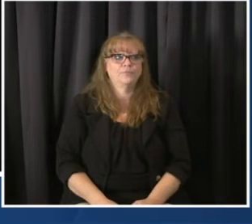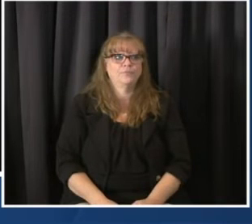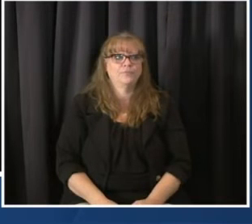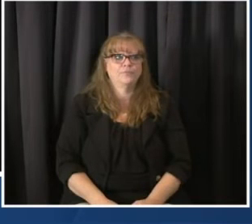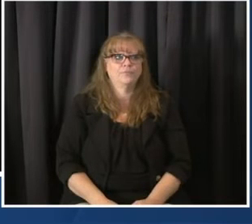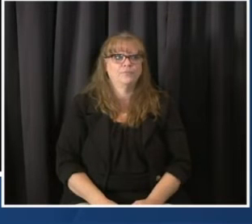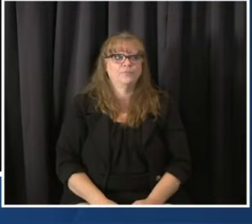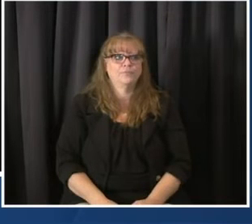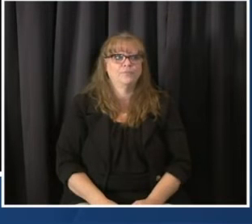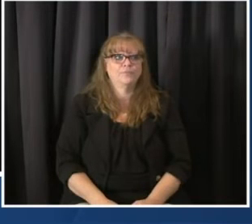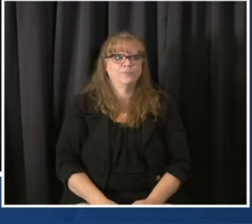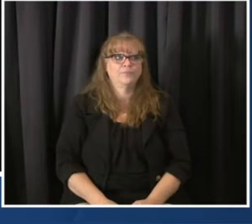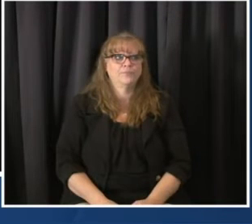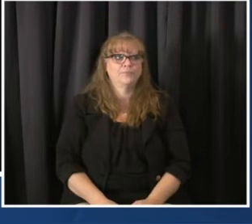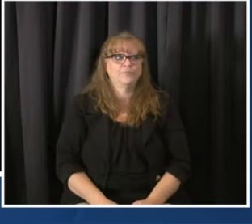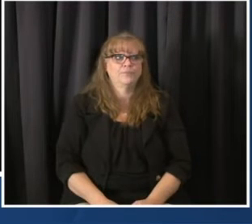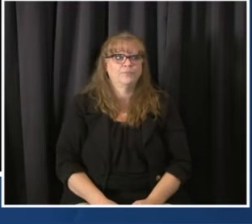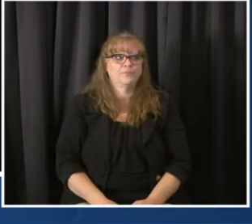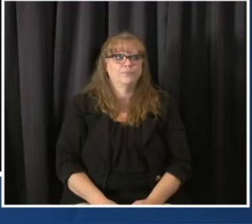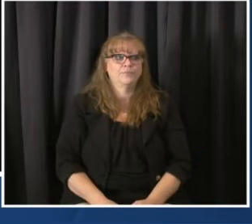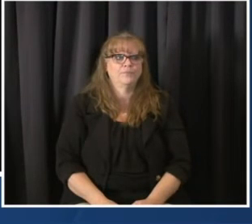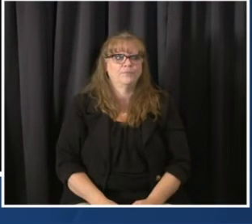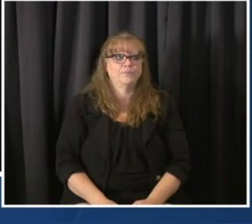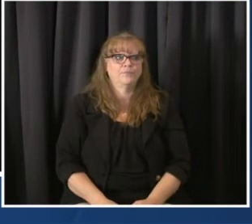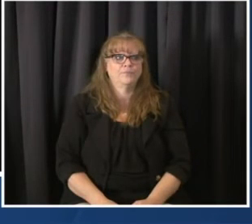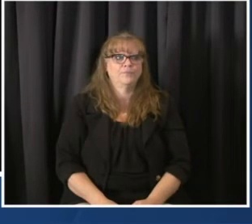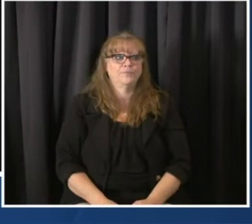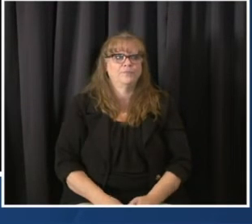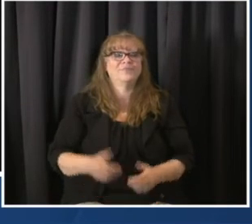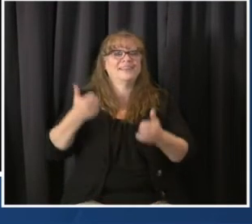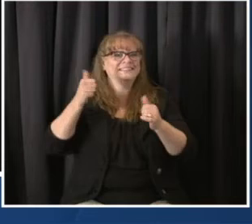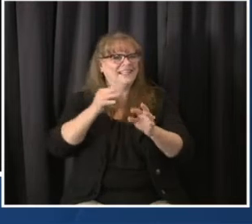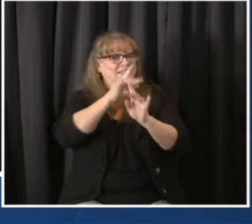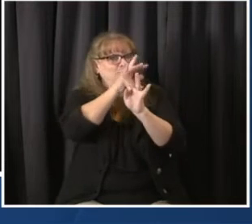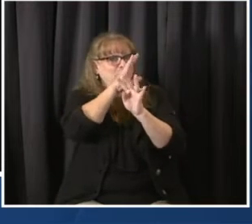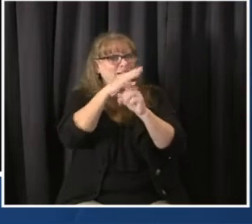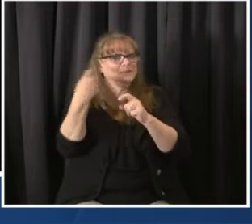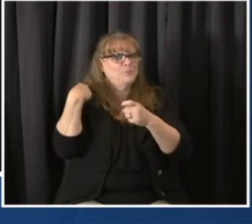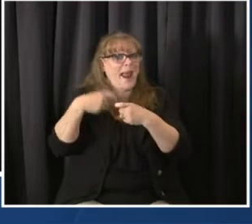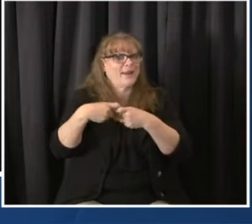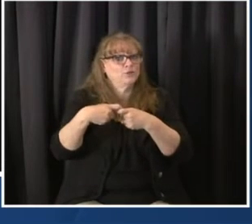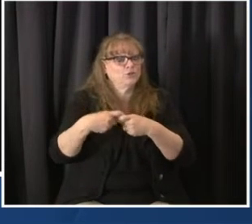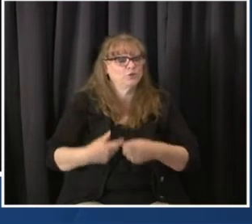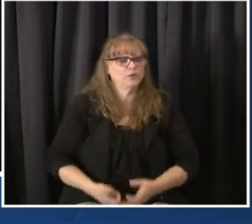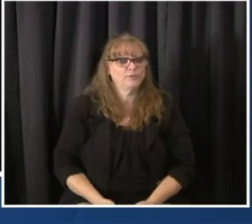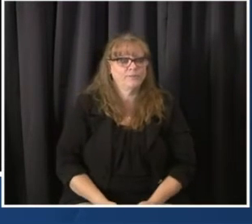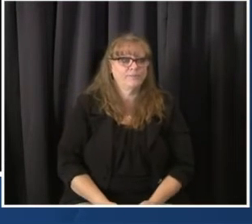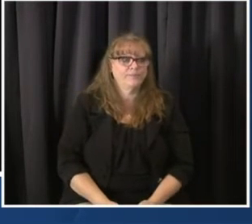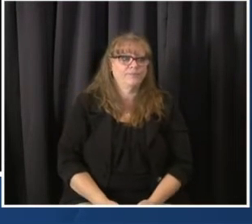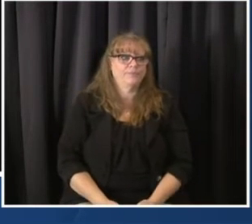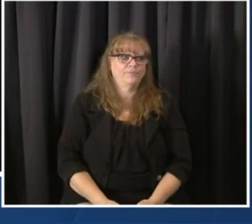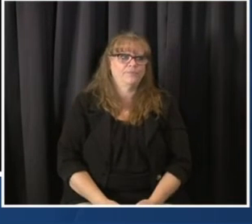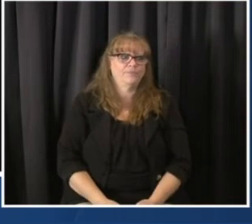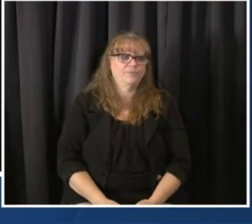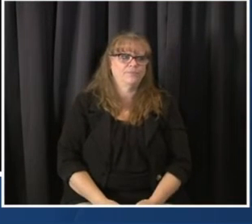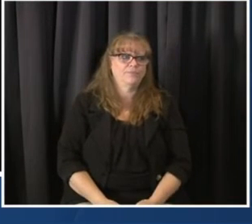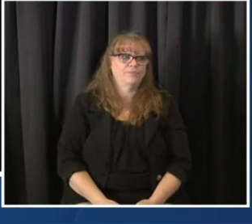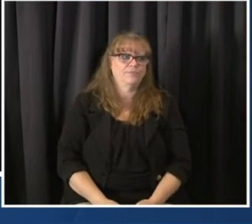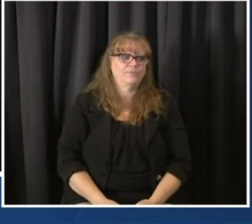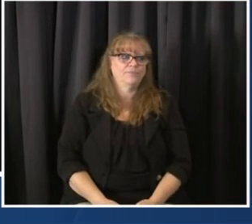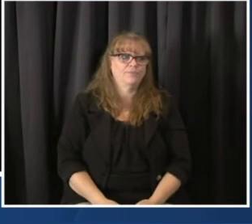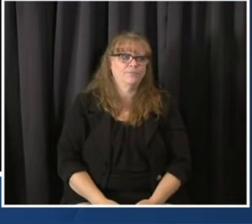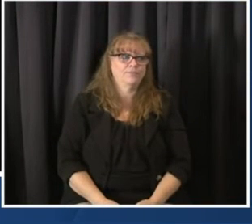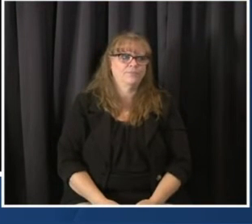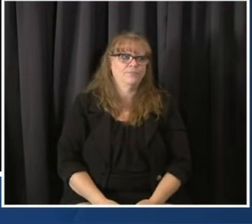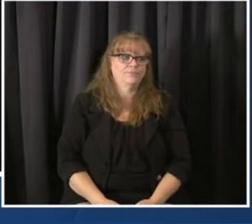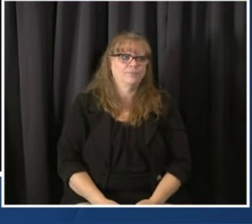manos. Una persona en cada ciento y cuatro personas ahora en Colorado tiene